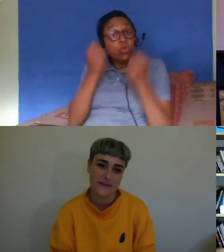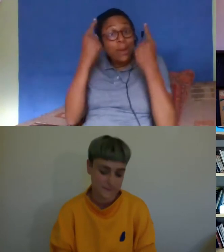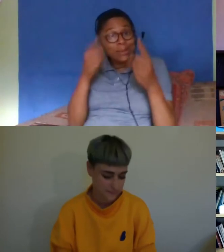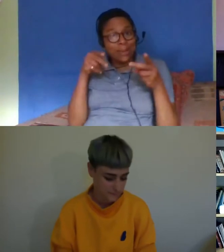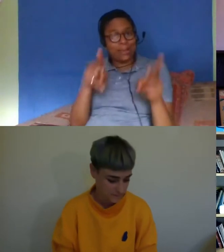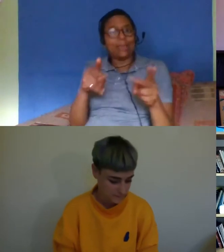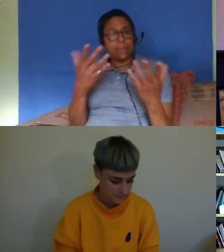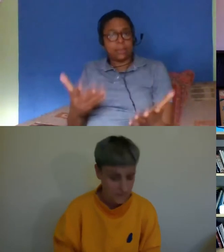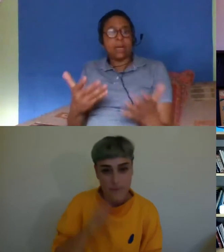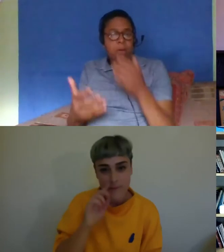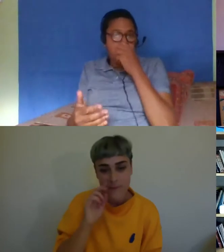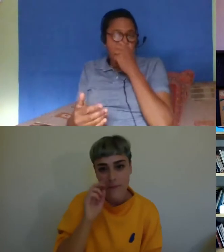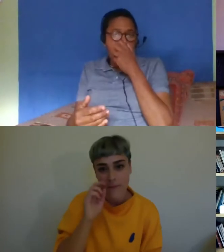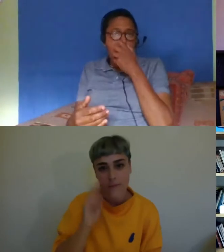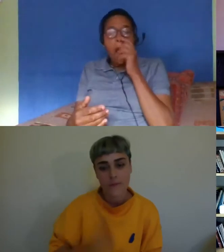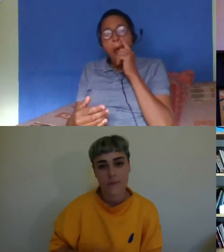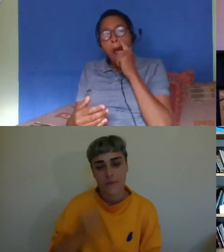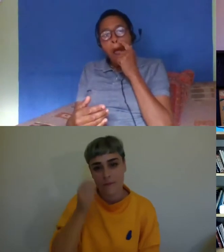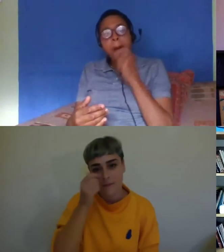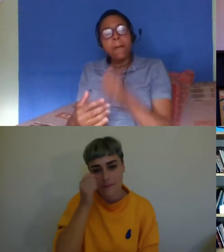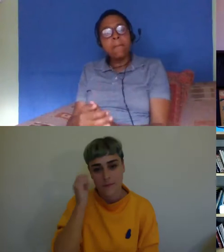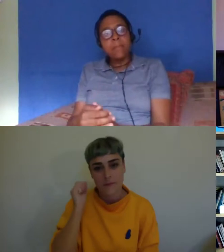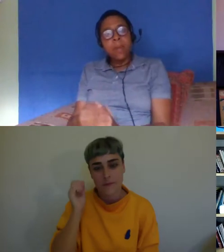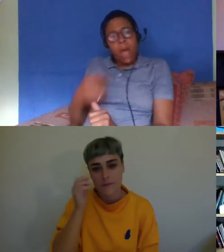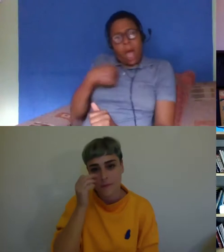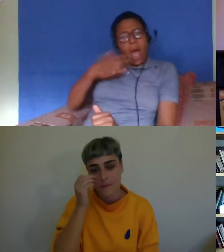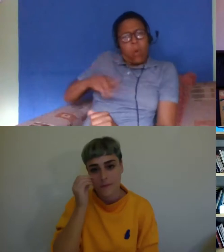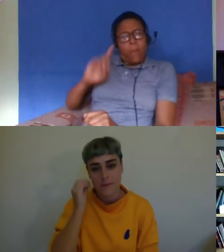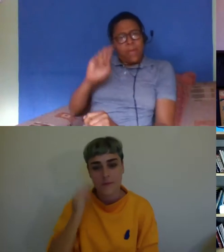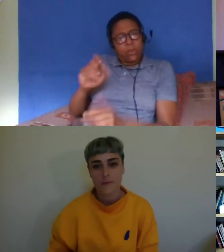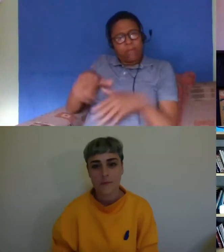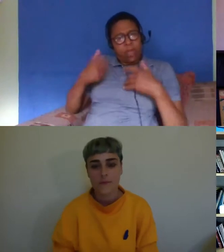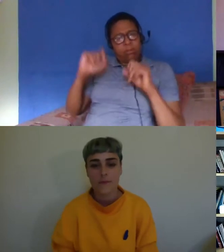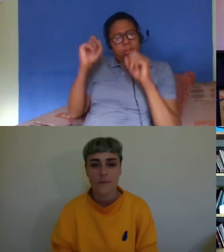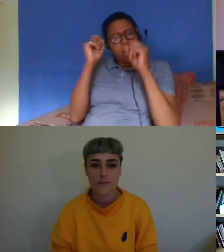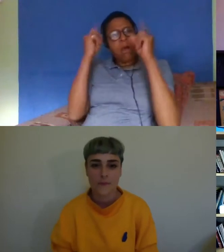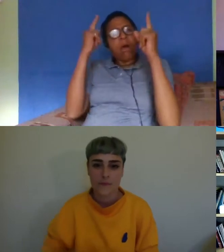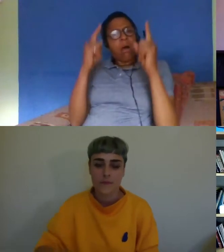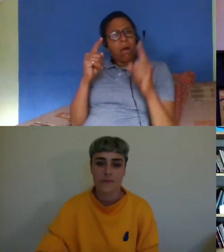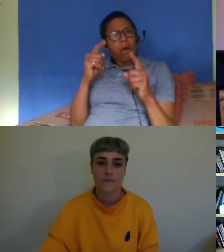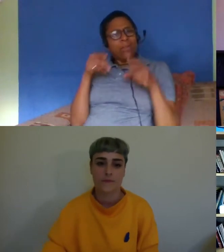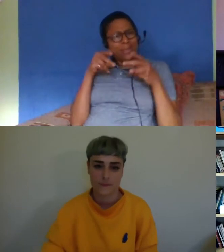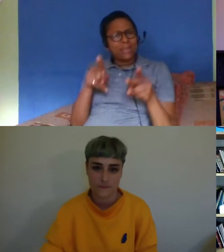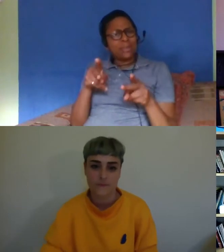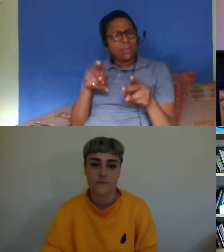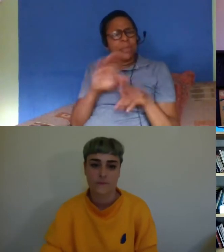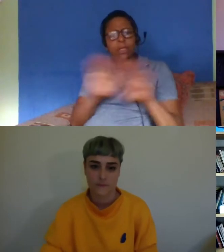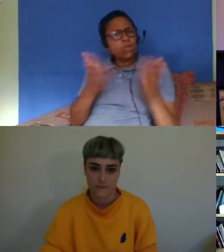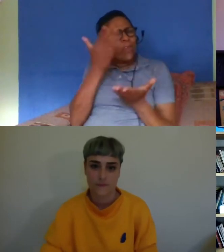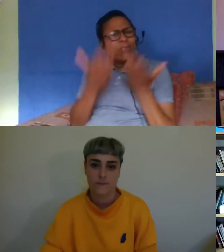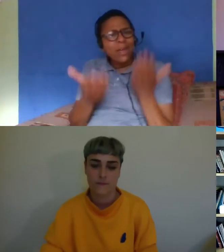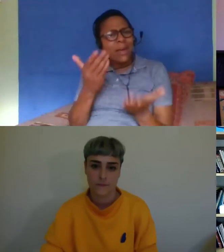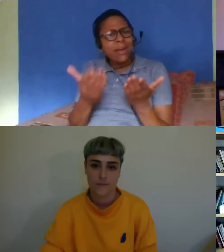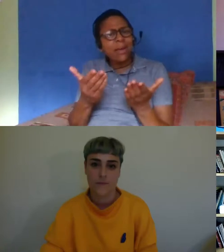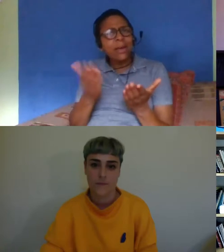the perhaps naive hope that if people see how it actually works then they'll they'll see that that's unacceptable um and also